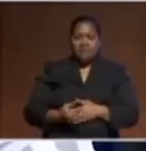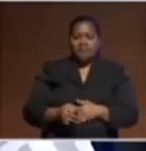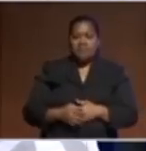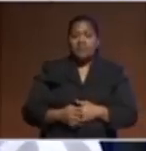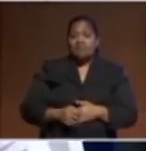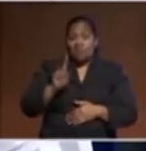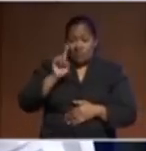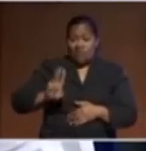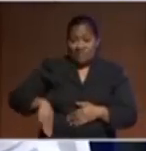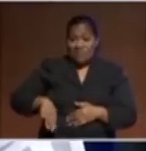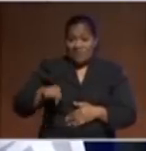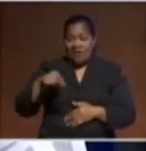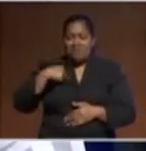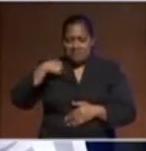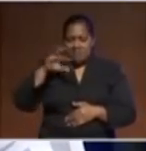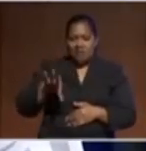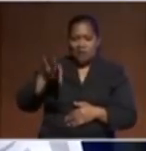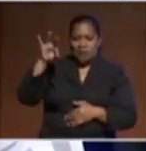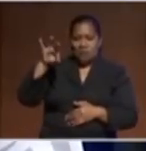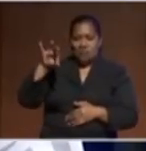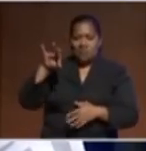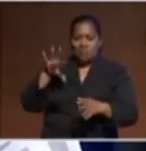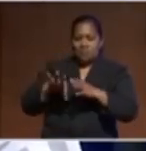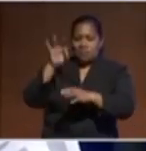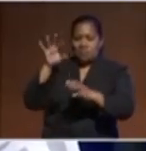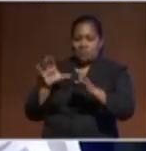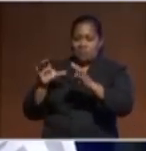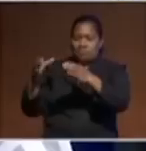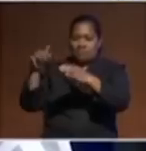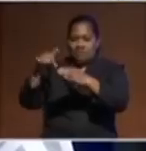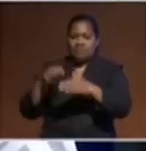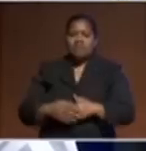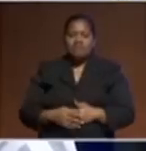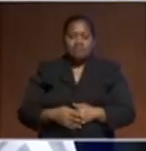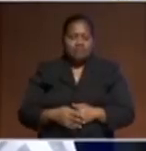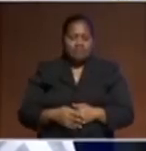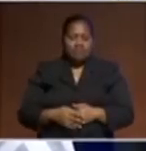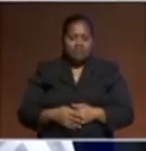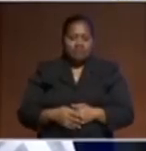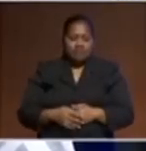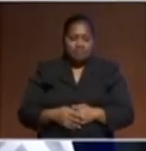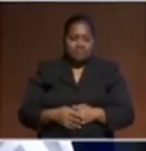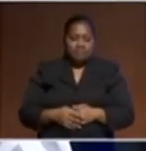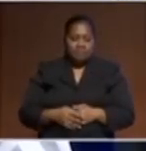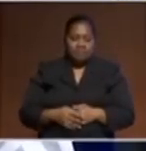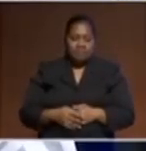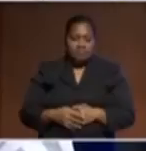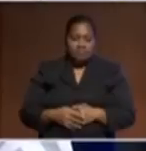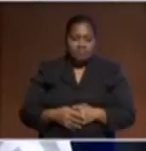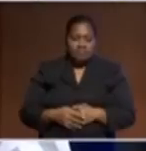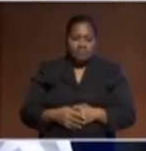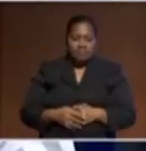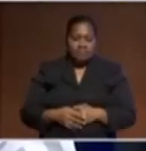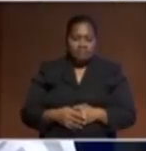was elected as the ninth president of the Federated States of Micronesia. But